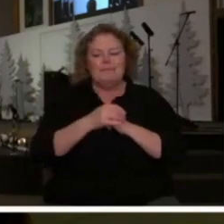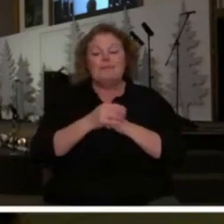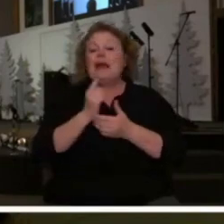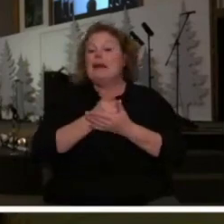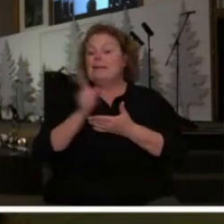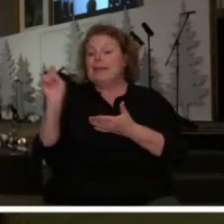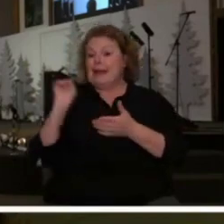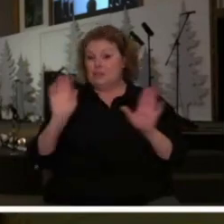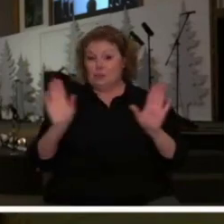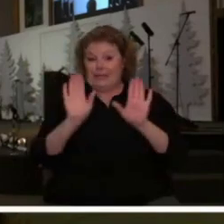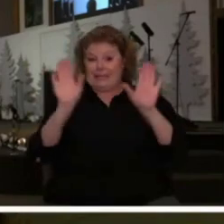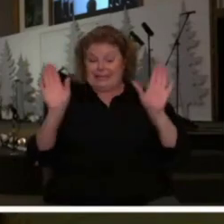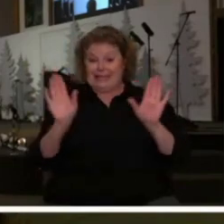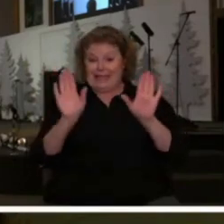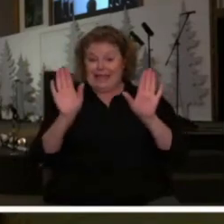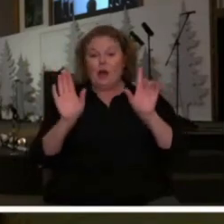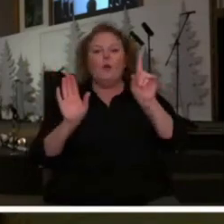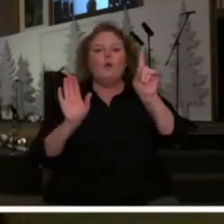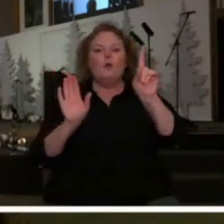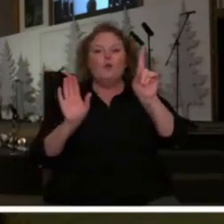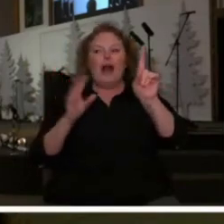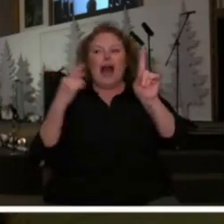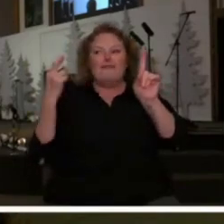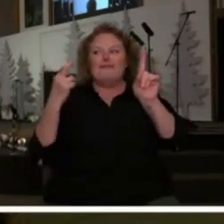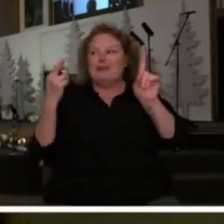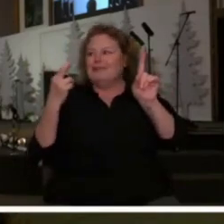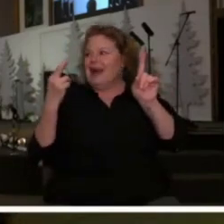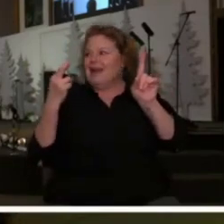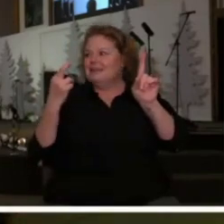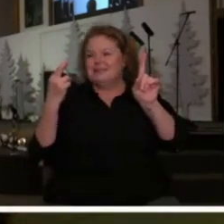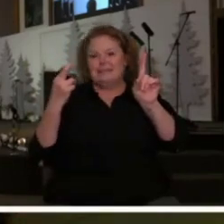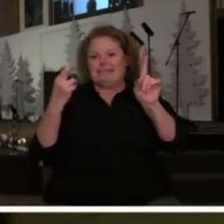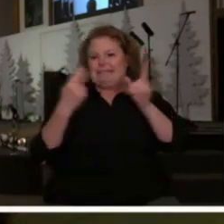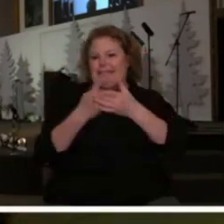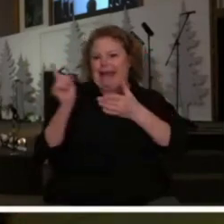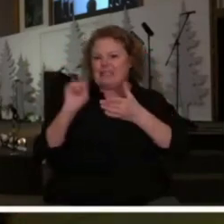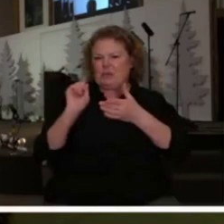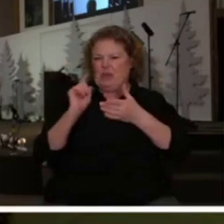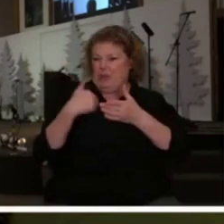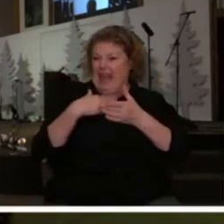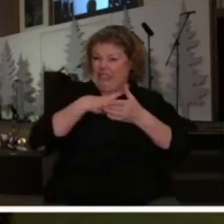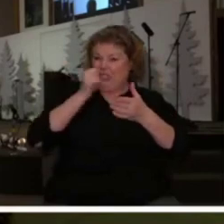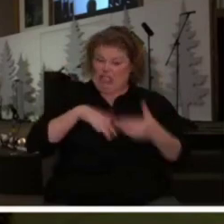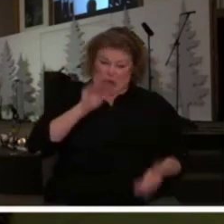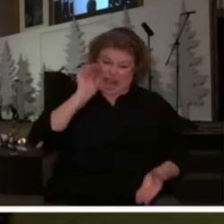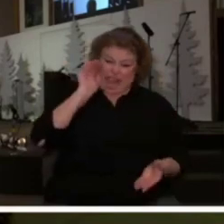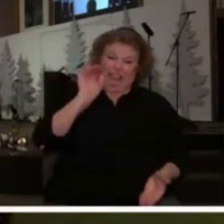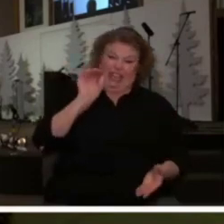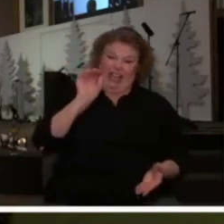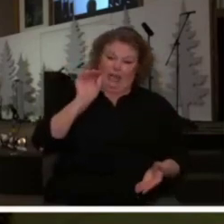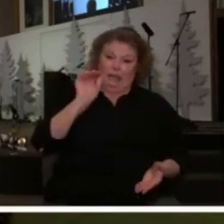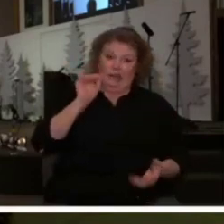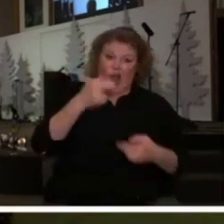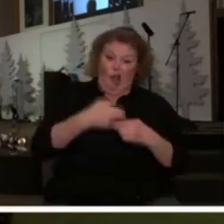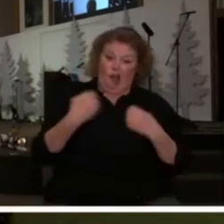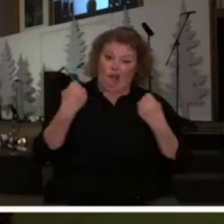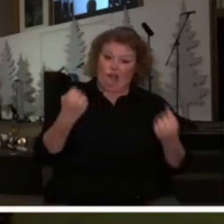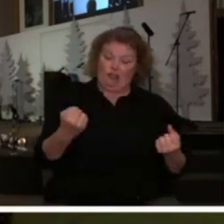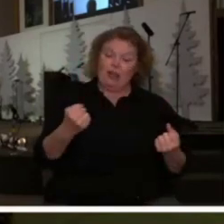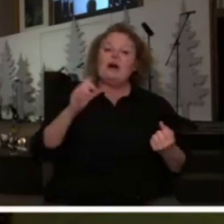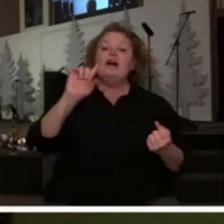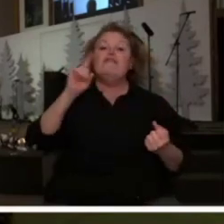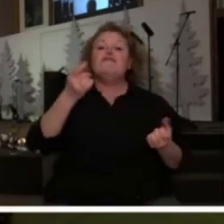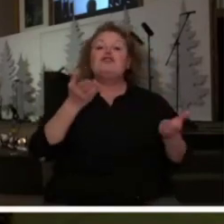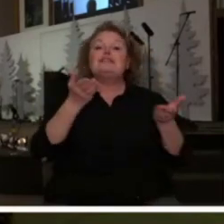last Sunday, by the way. I recognize that nine inches of snow made it hard for some of you to come to church. And the first service last